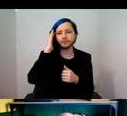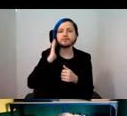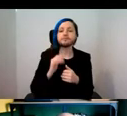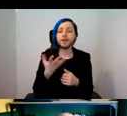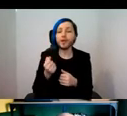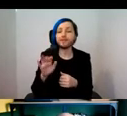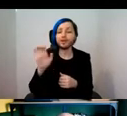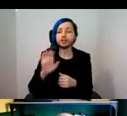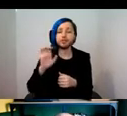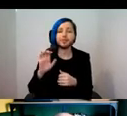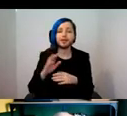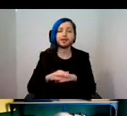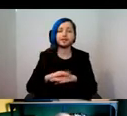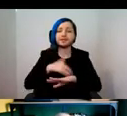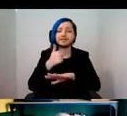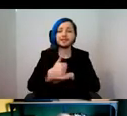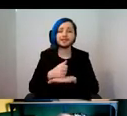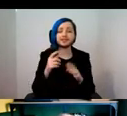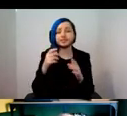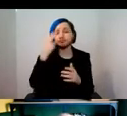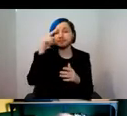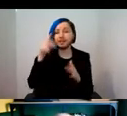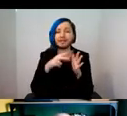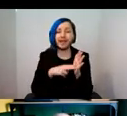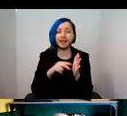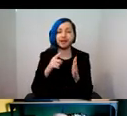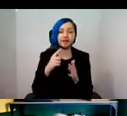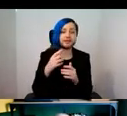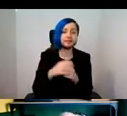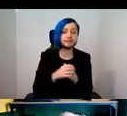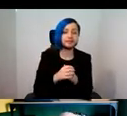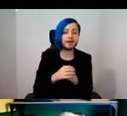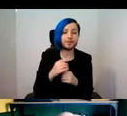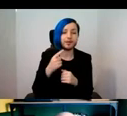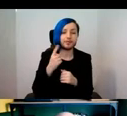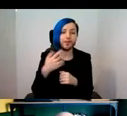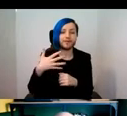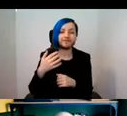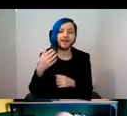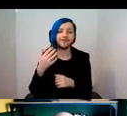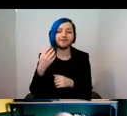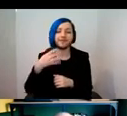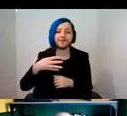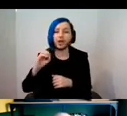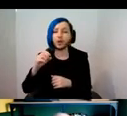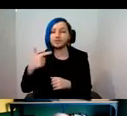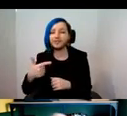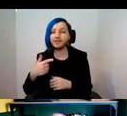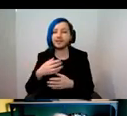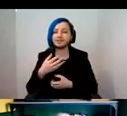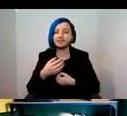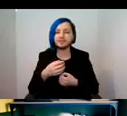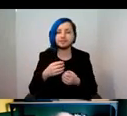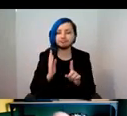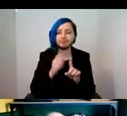a European standard called EN 15907, a data model for describing moving image works. We also